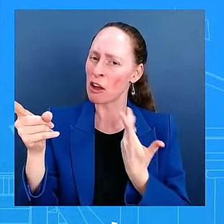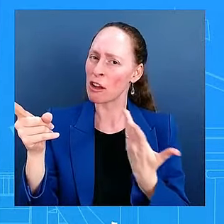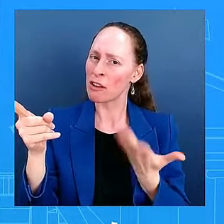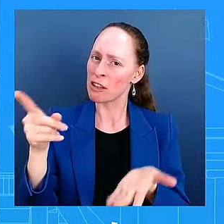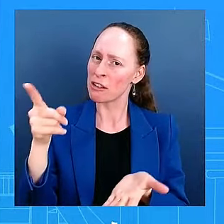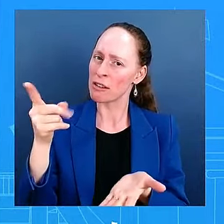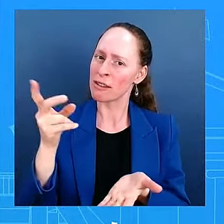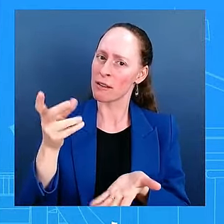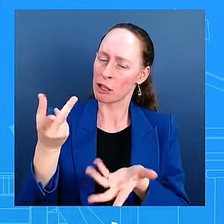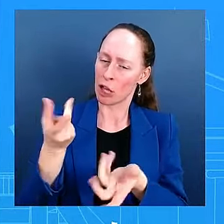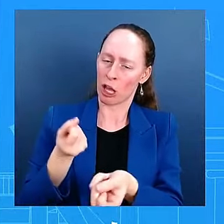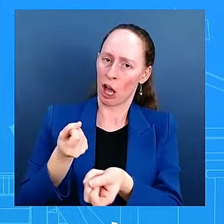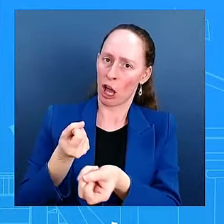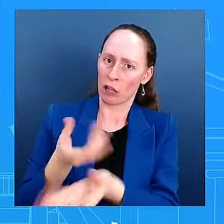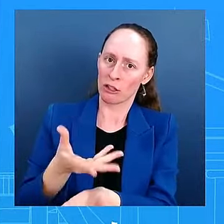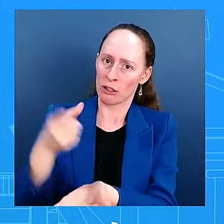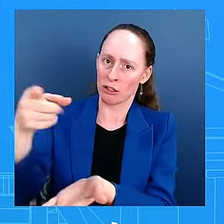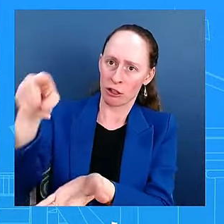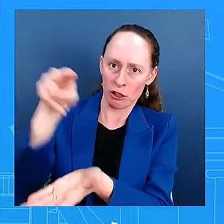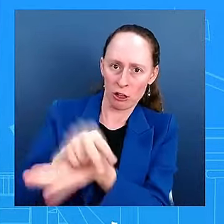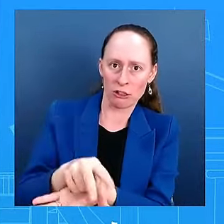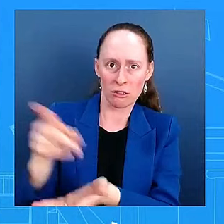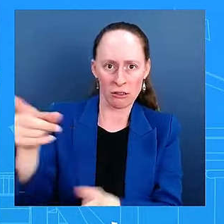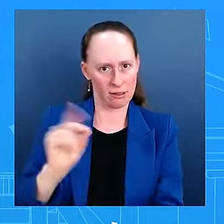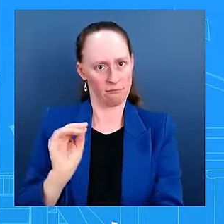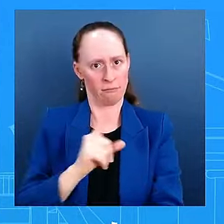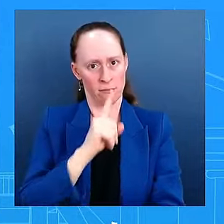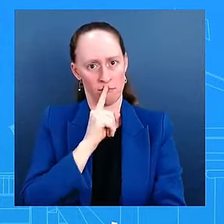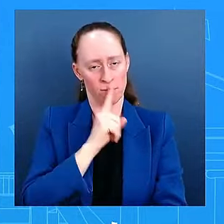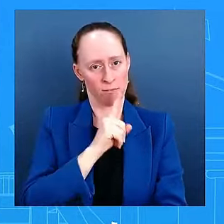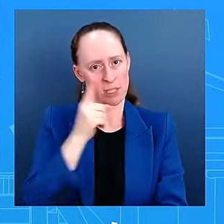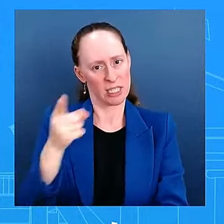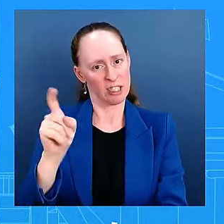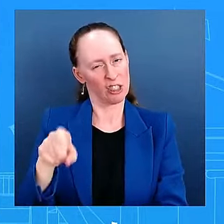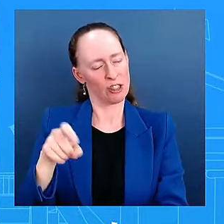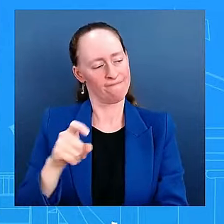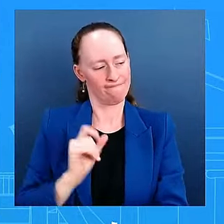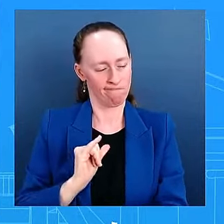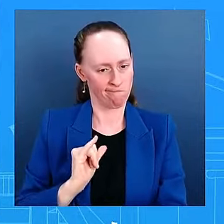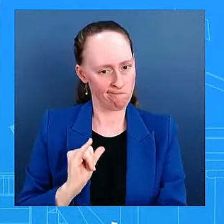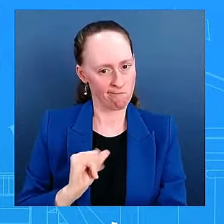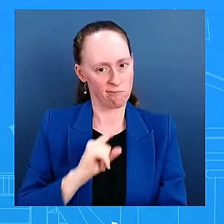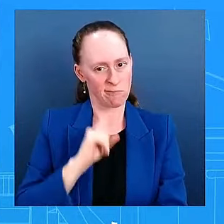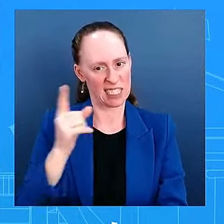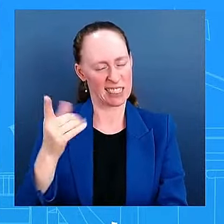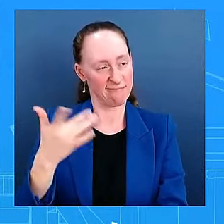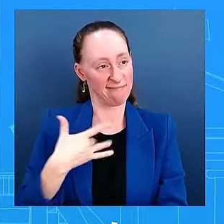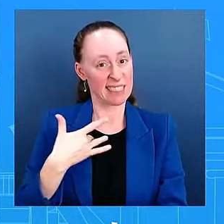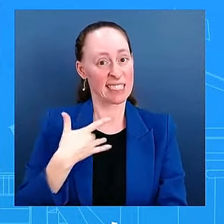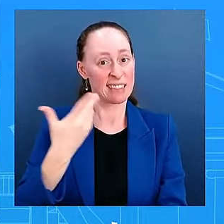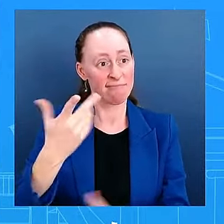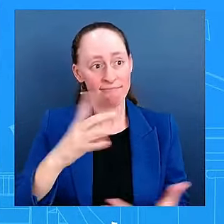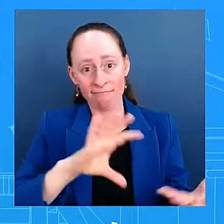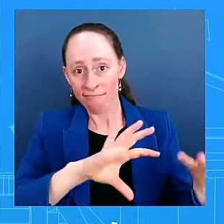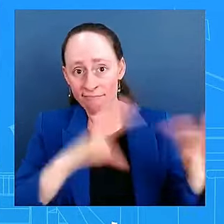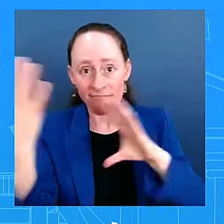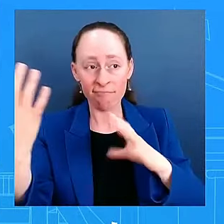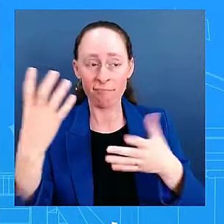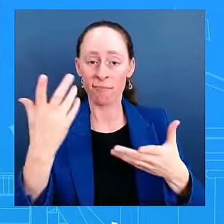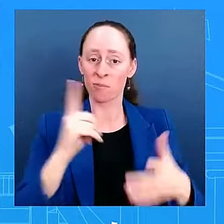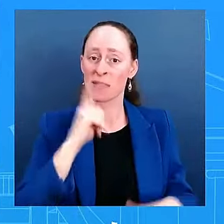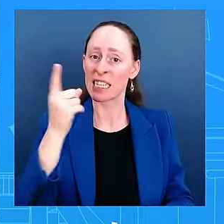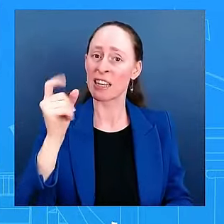feel any sense of responsibility for the outcome? Does he feel he should have done things differently through the course of this campaign?